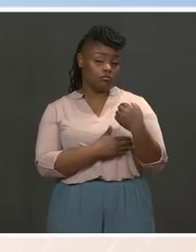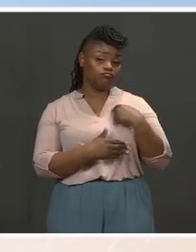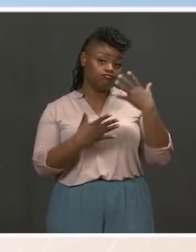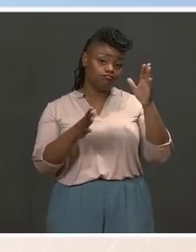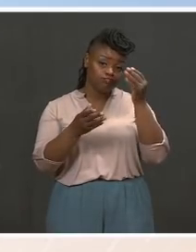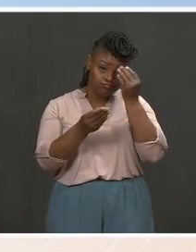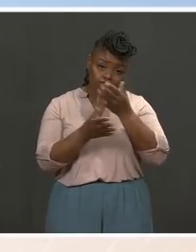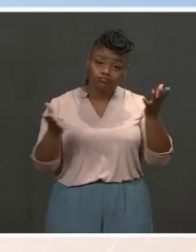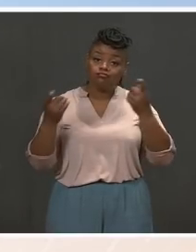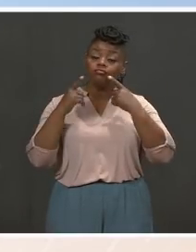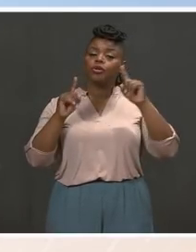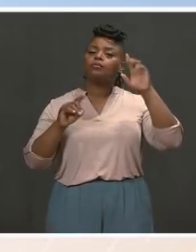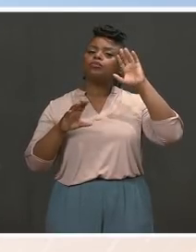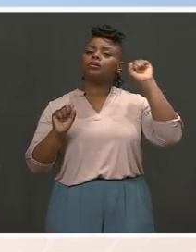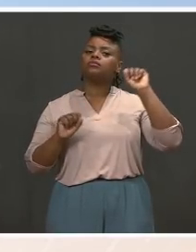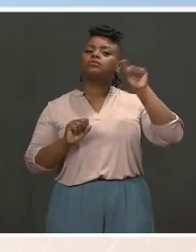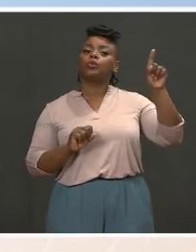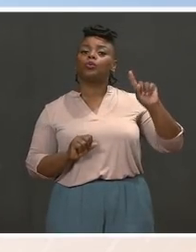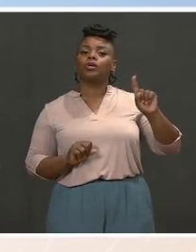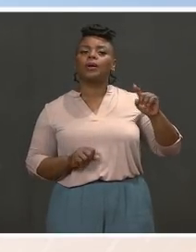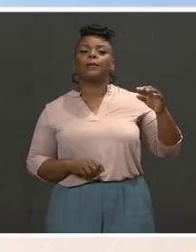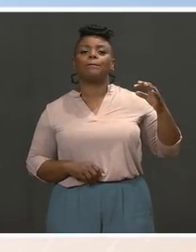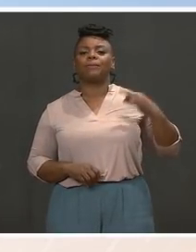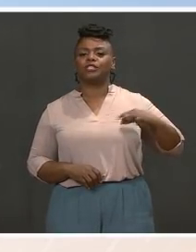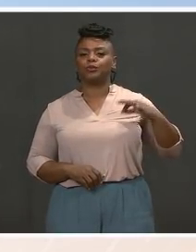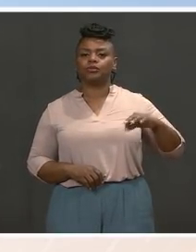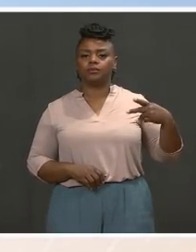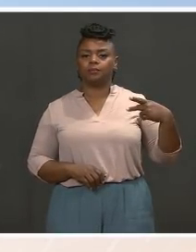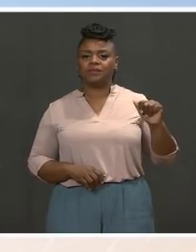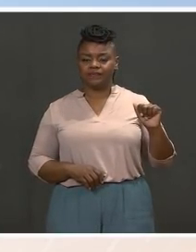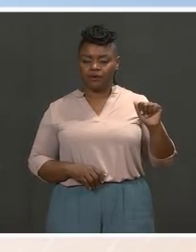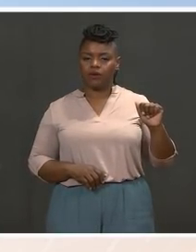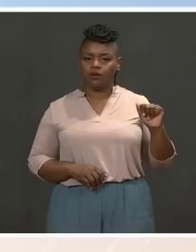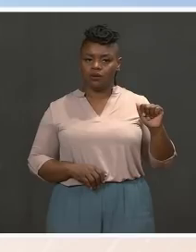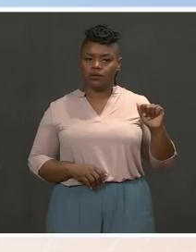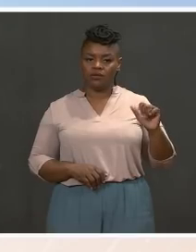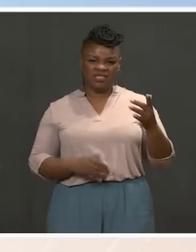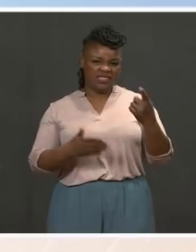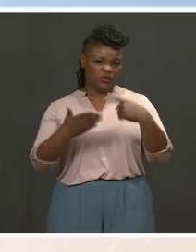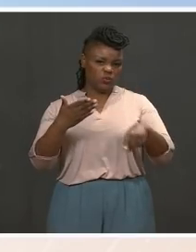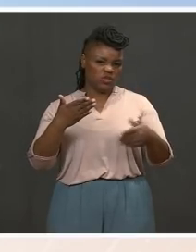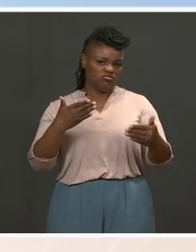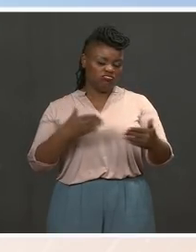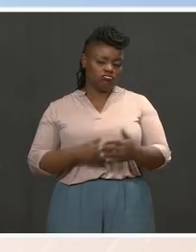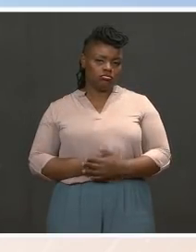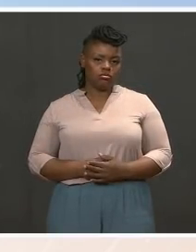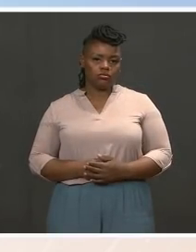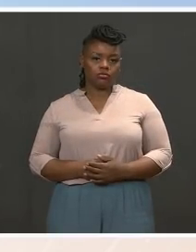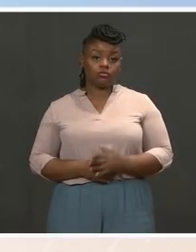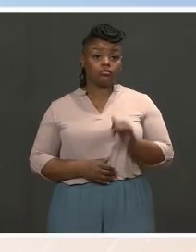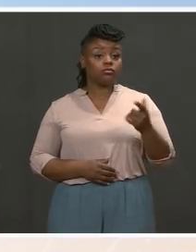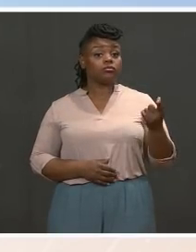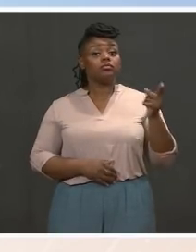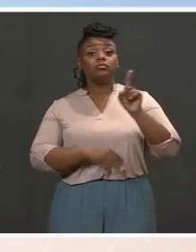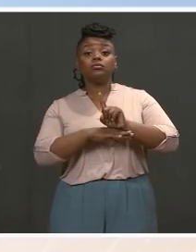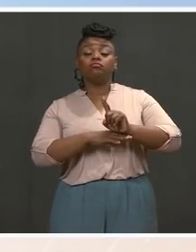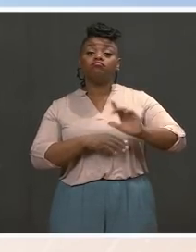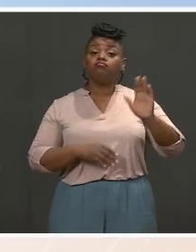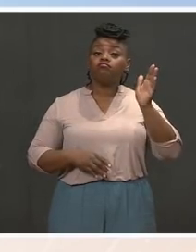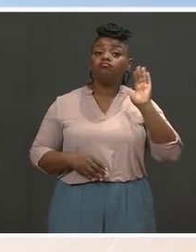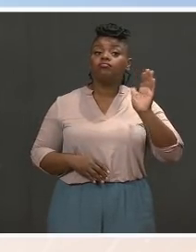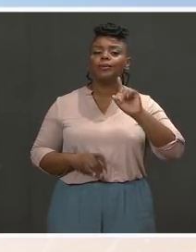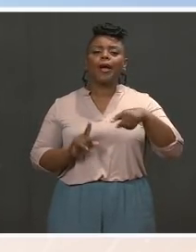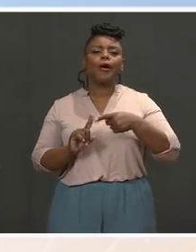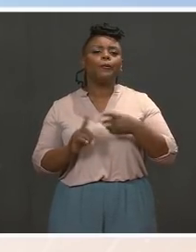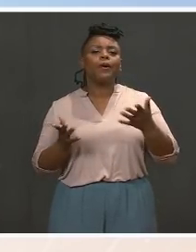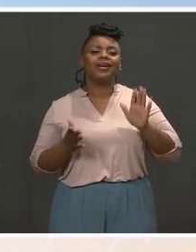Pittsburgh, Pennsylvania next week on Wednesday, March 31st, where he will deliver a speech laying out more details of his plan